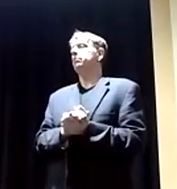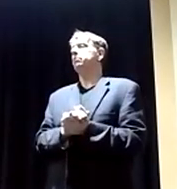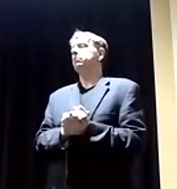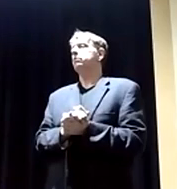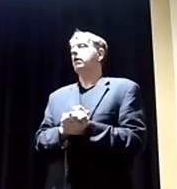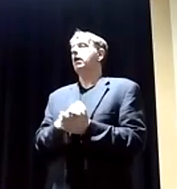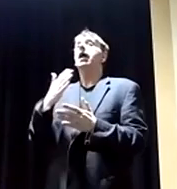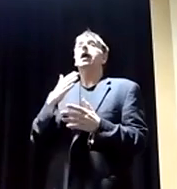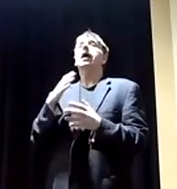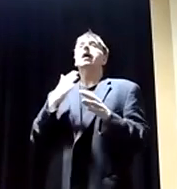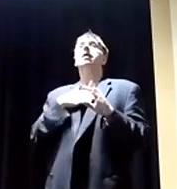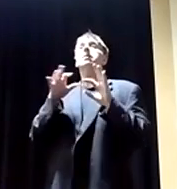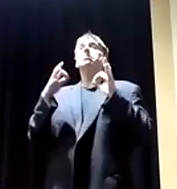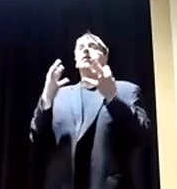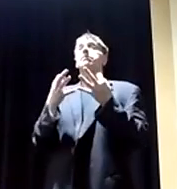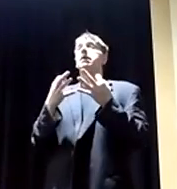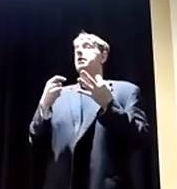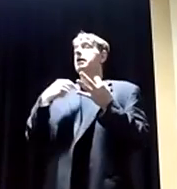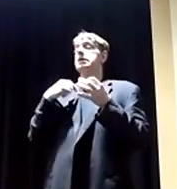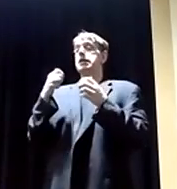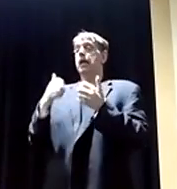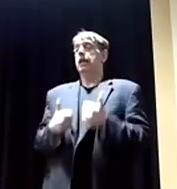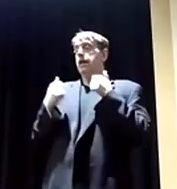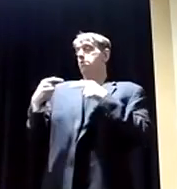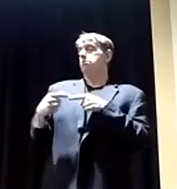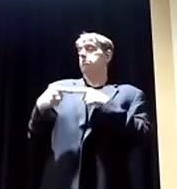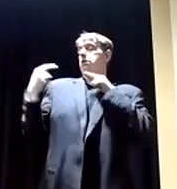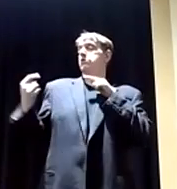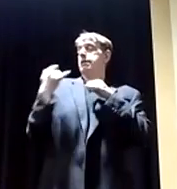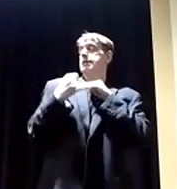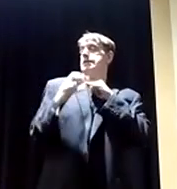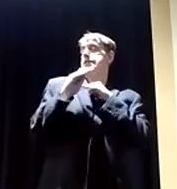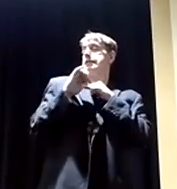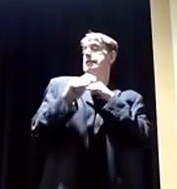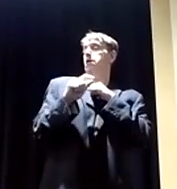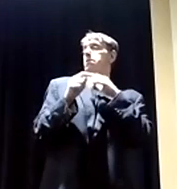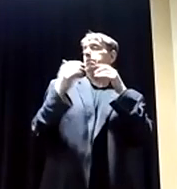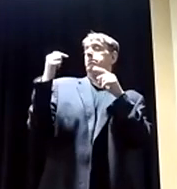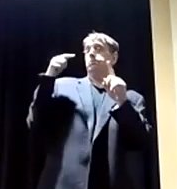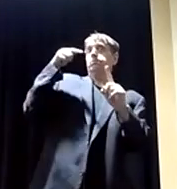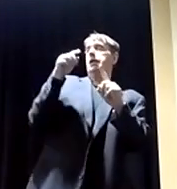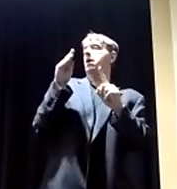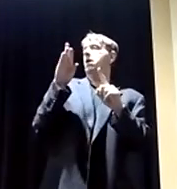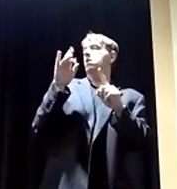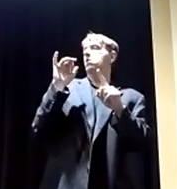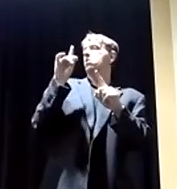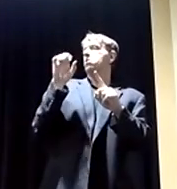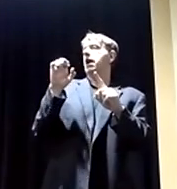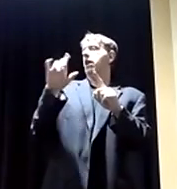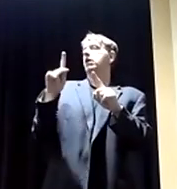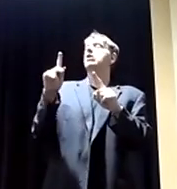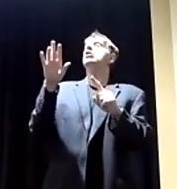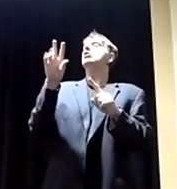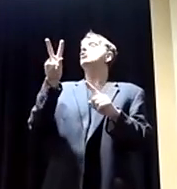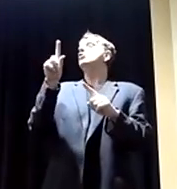My family and I live across the street from the steel mill in town in Braddock. back in 2009, I was invited by the Obama